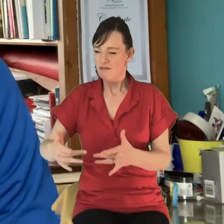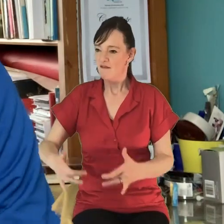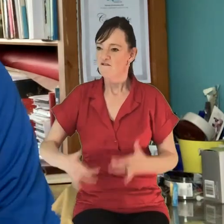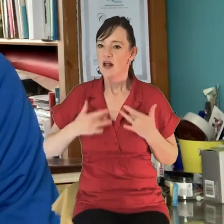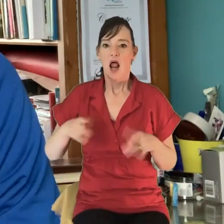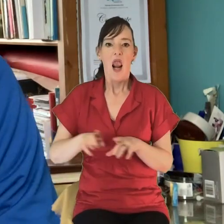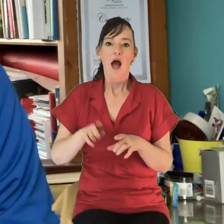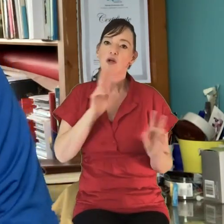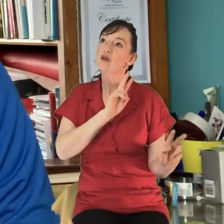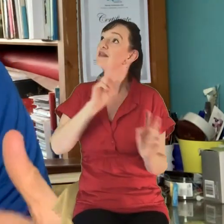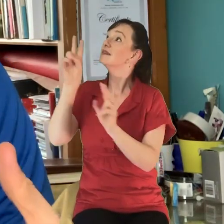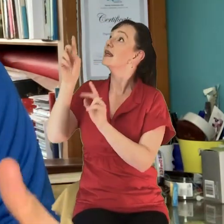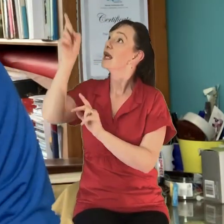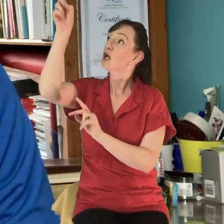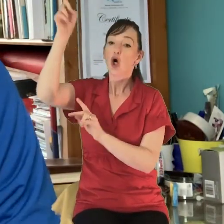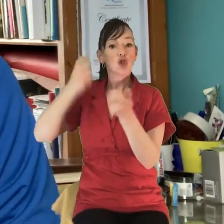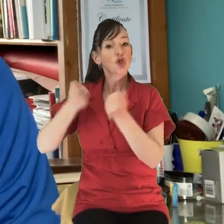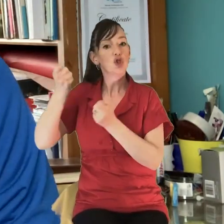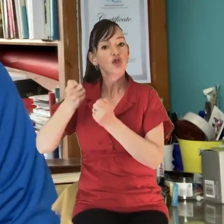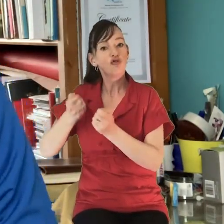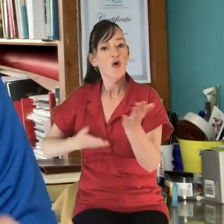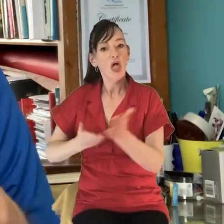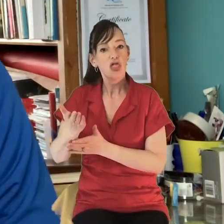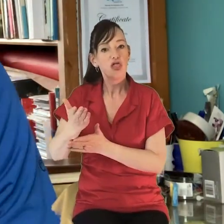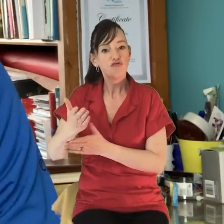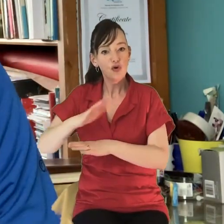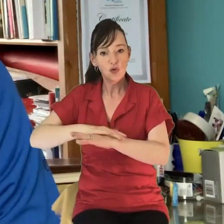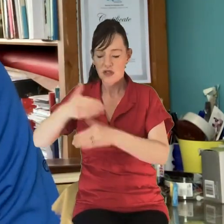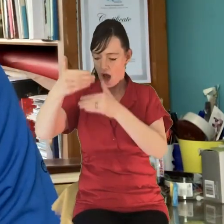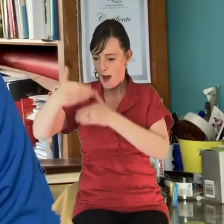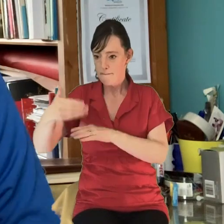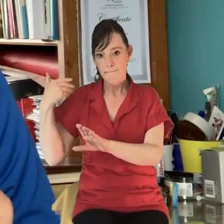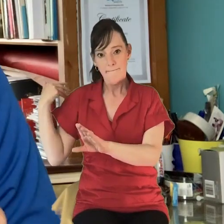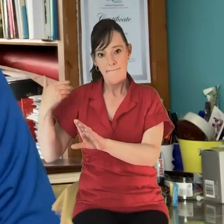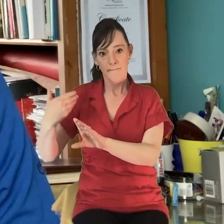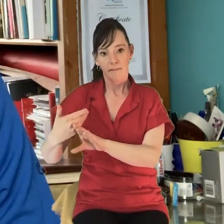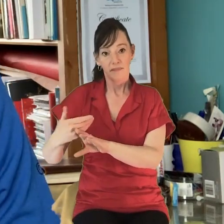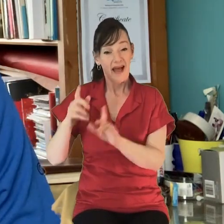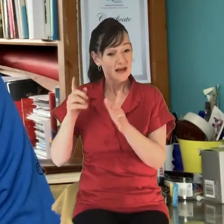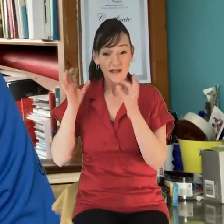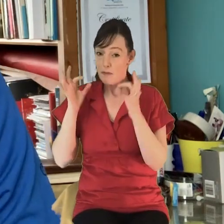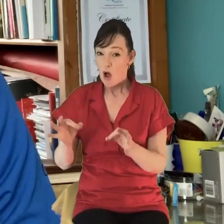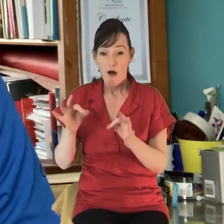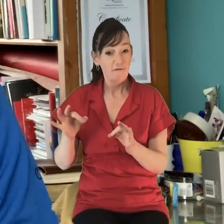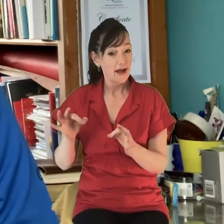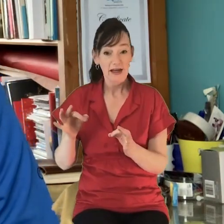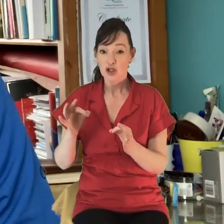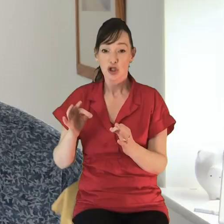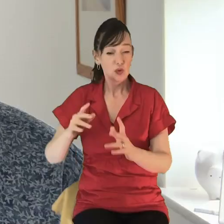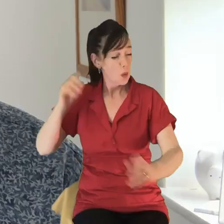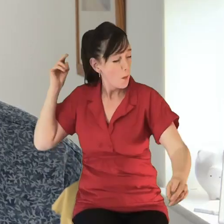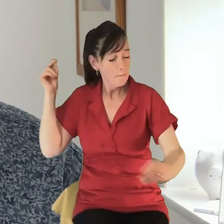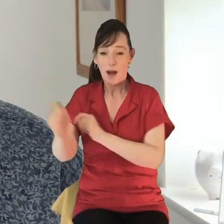you can almost trace God's hand in this season and you sort of feel this is actually the perfect time to think outside the box.